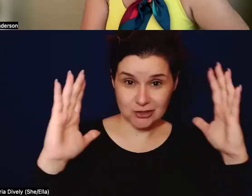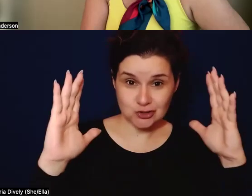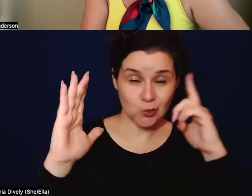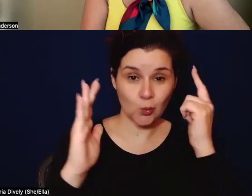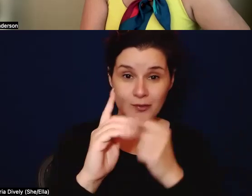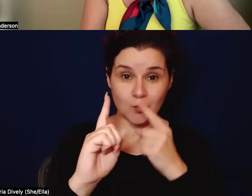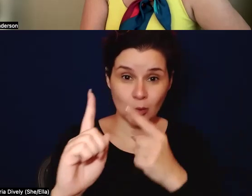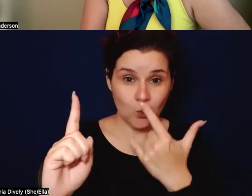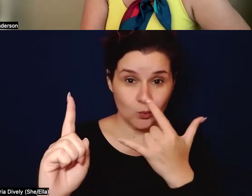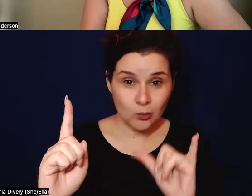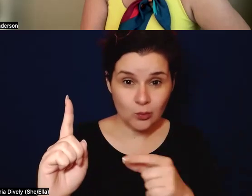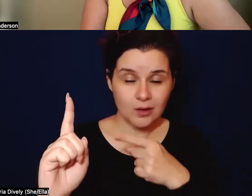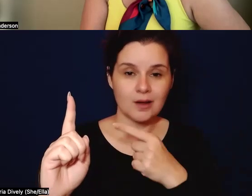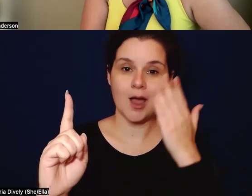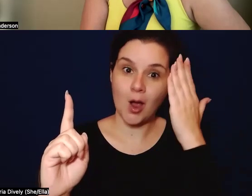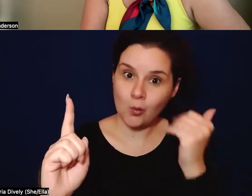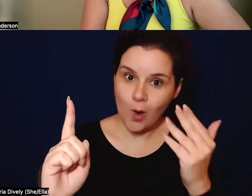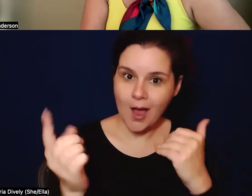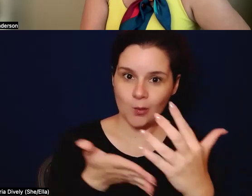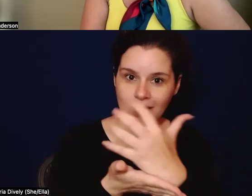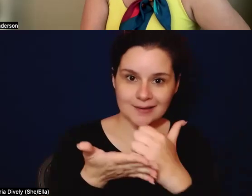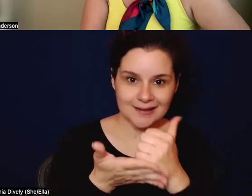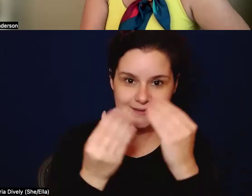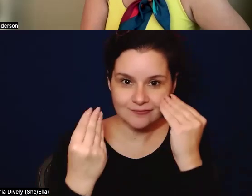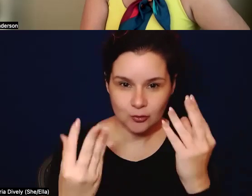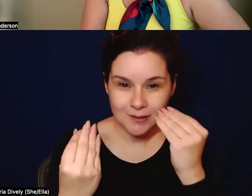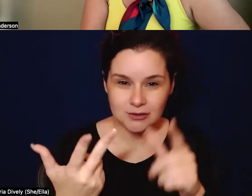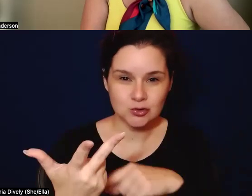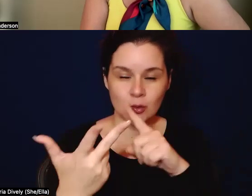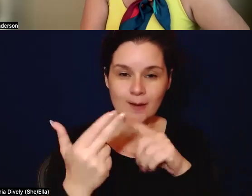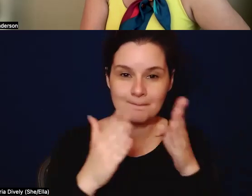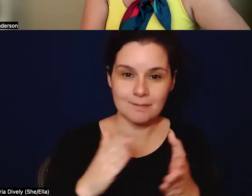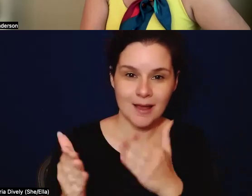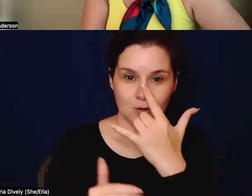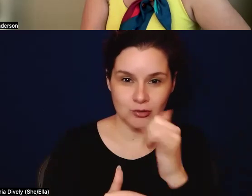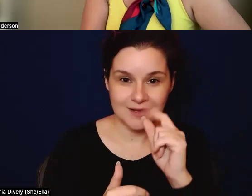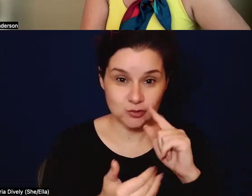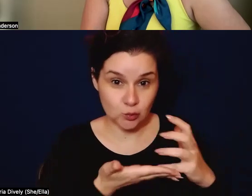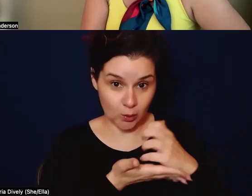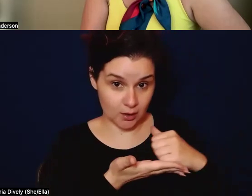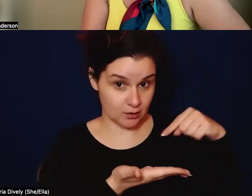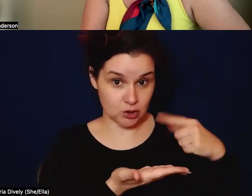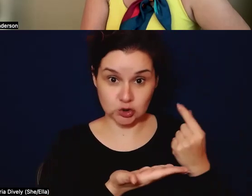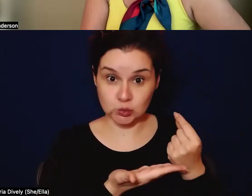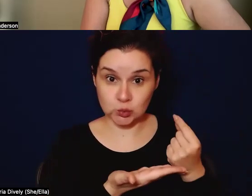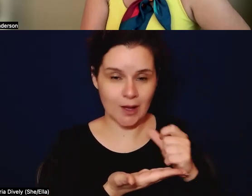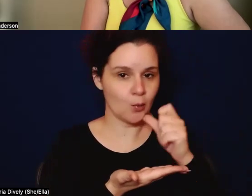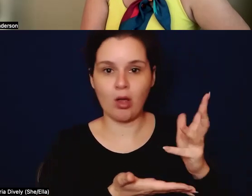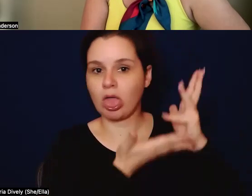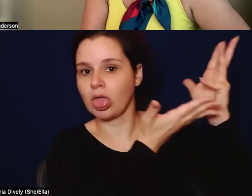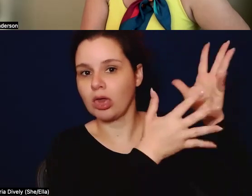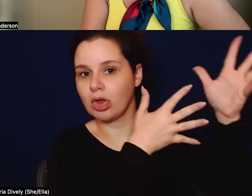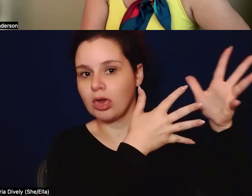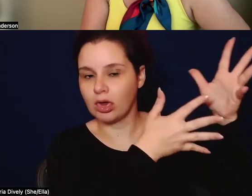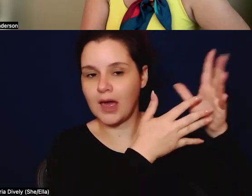the goal is, why we're collecting this data, what our plan is for it, um, that it won't just sit on a shelf or it won't